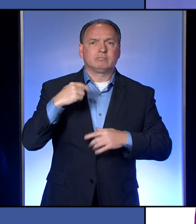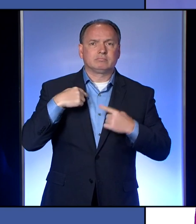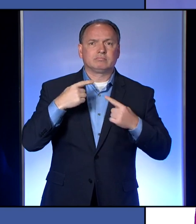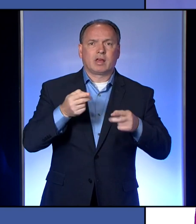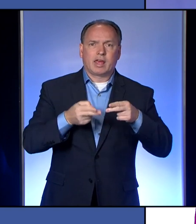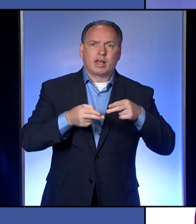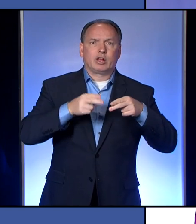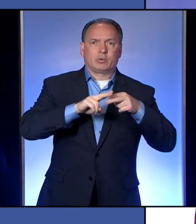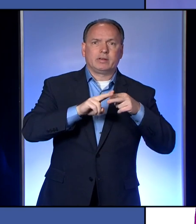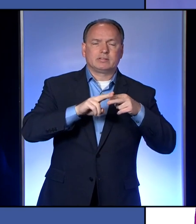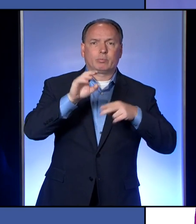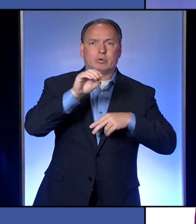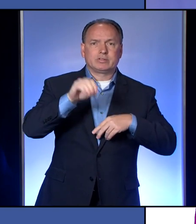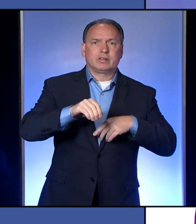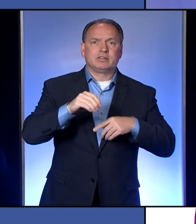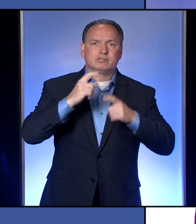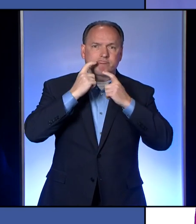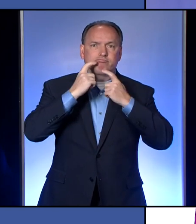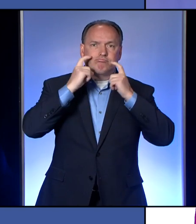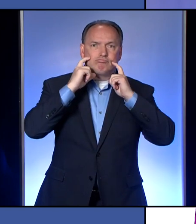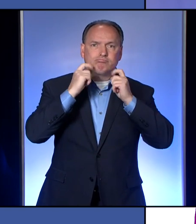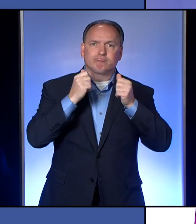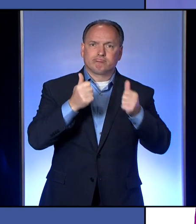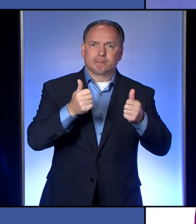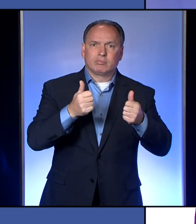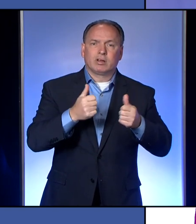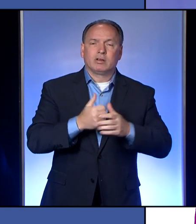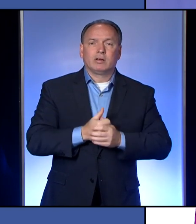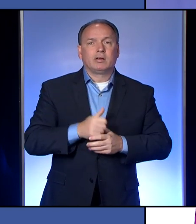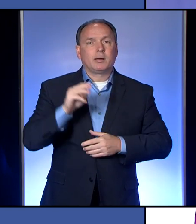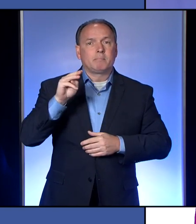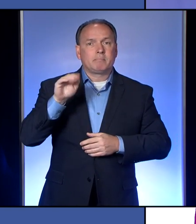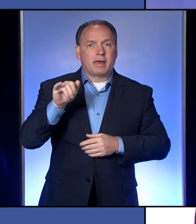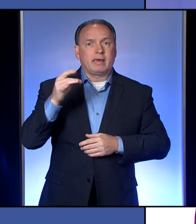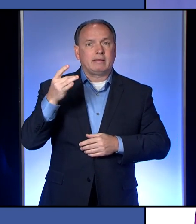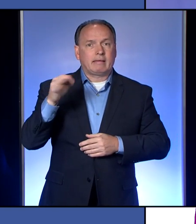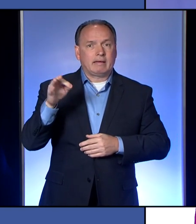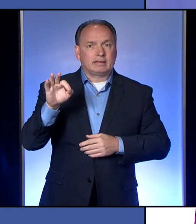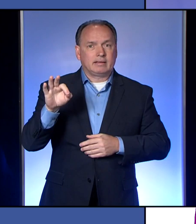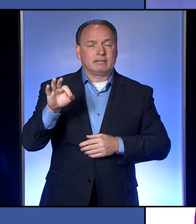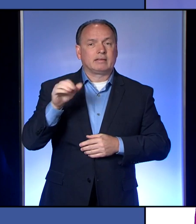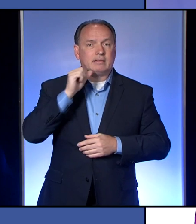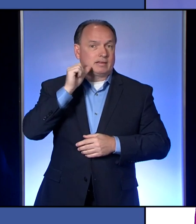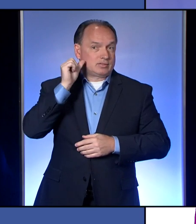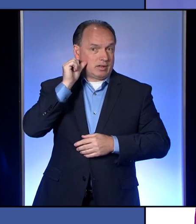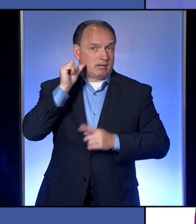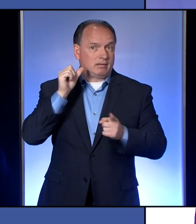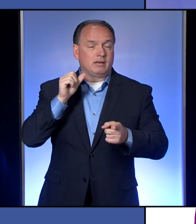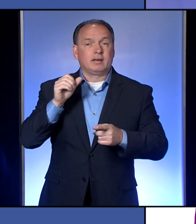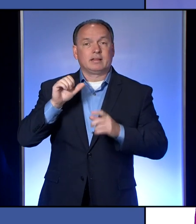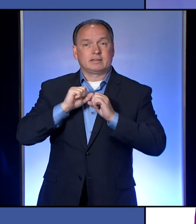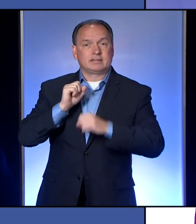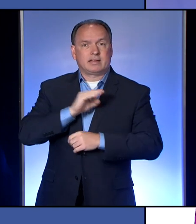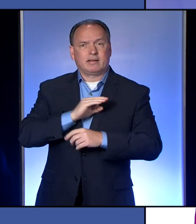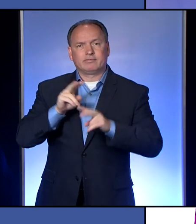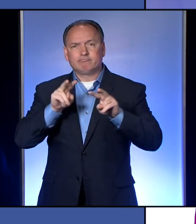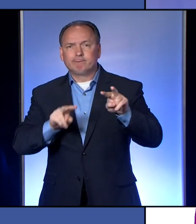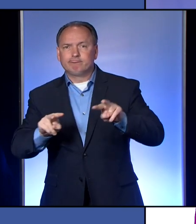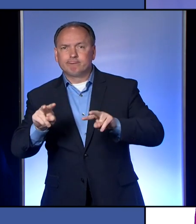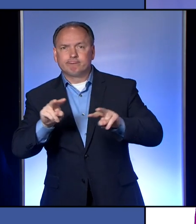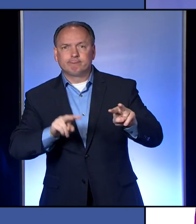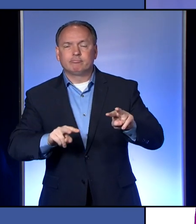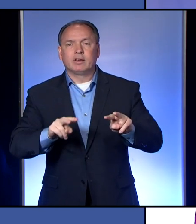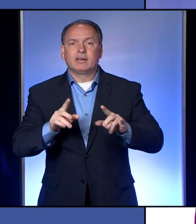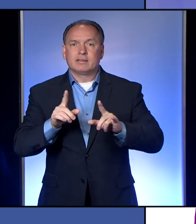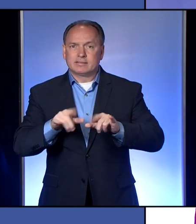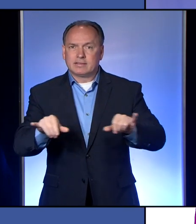-wearing compliance. On May 19th, which was yesterday, the Erie County Department of Health staff conducted a surveillance at